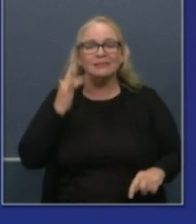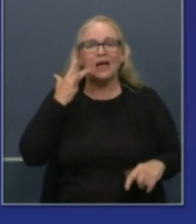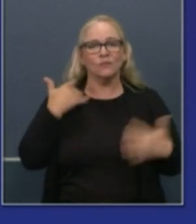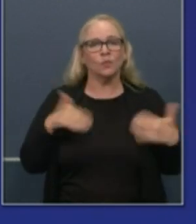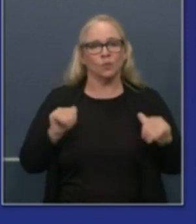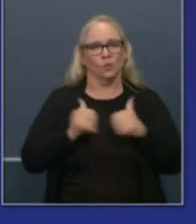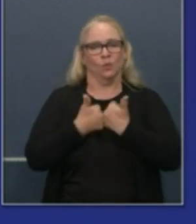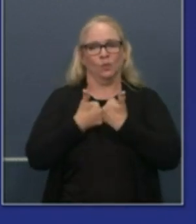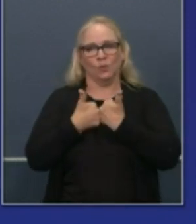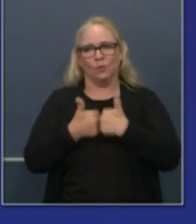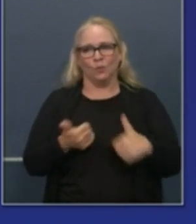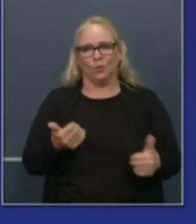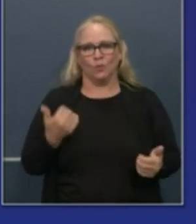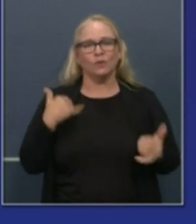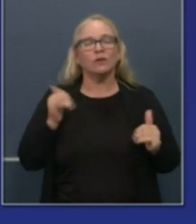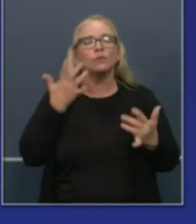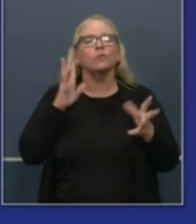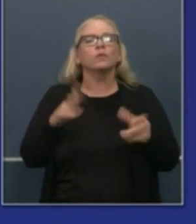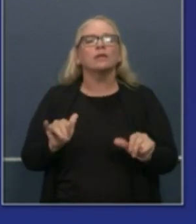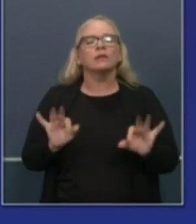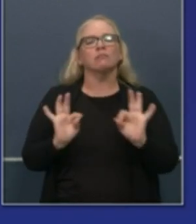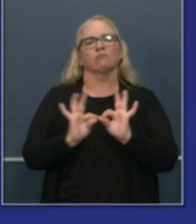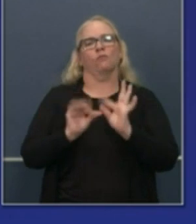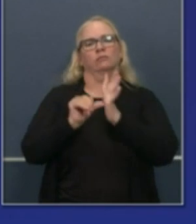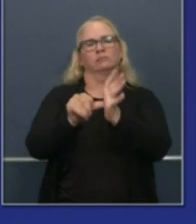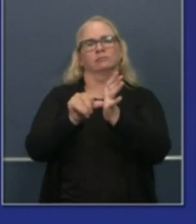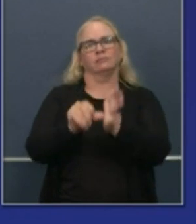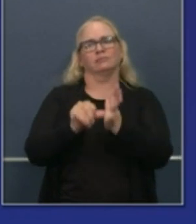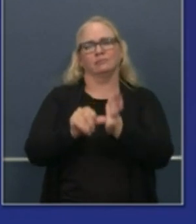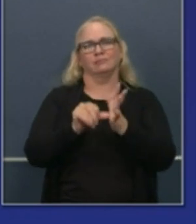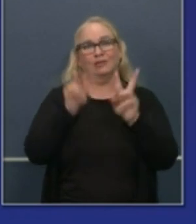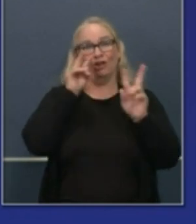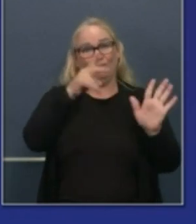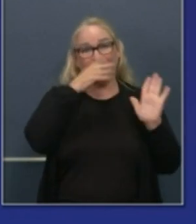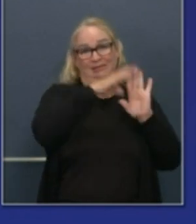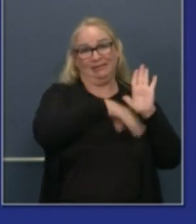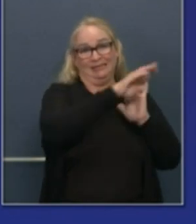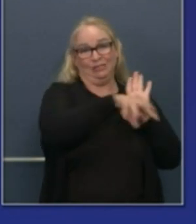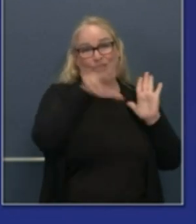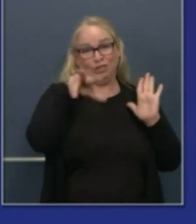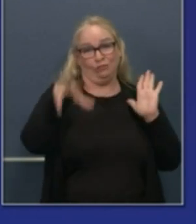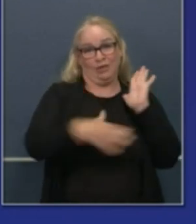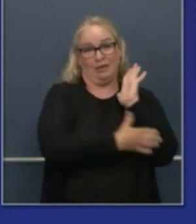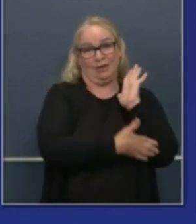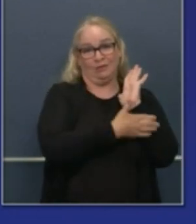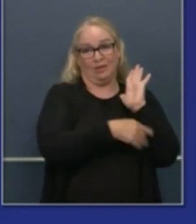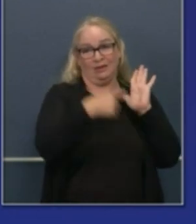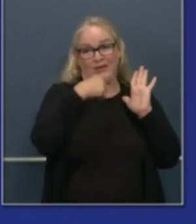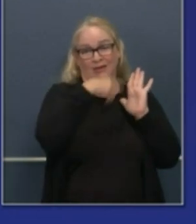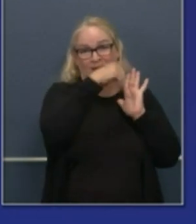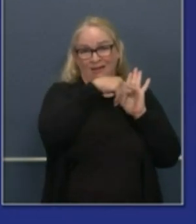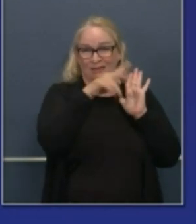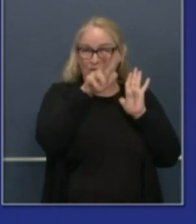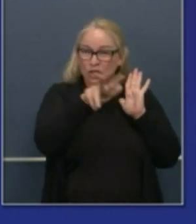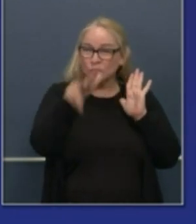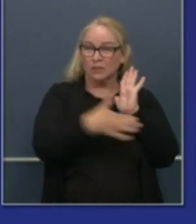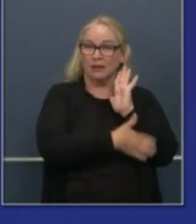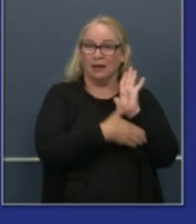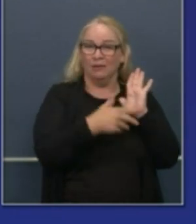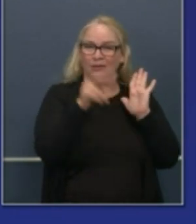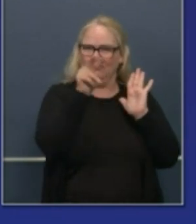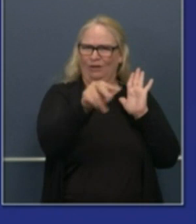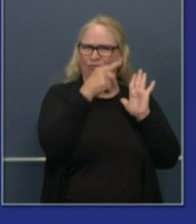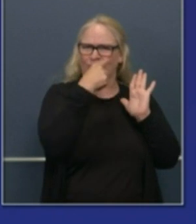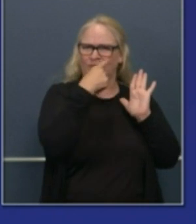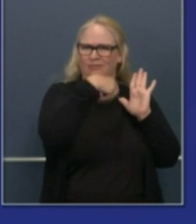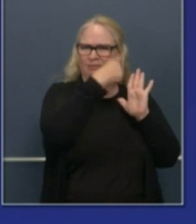and that's why it's so important to go back to this list this monitoring list. Here are the 33 counties. This is the total number of counties that